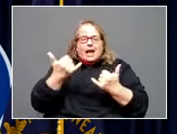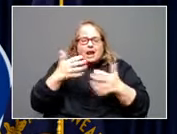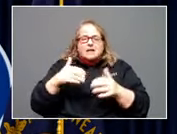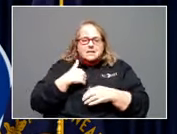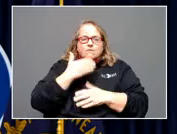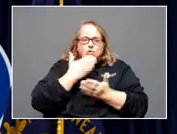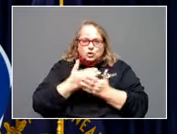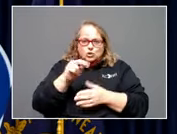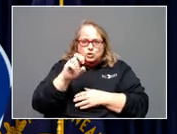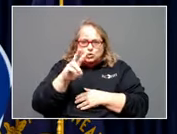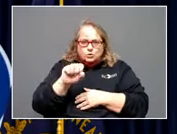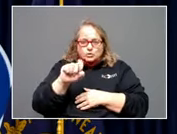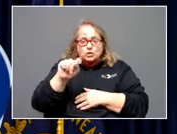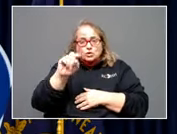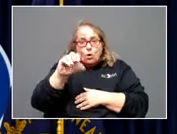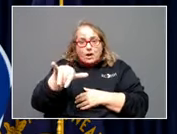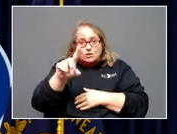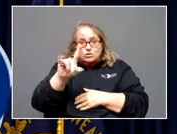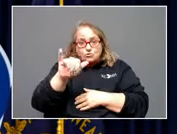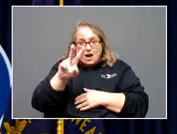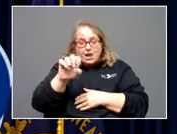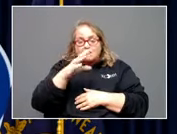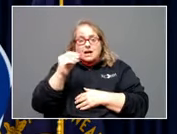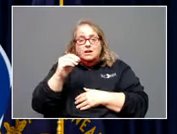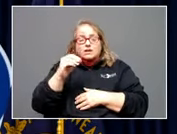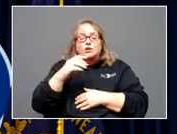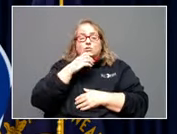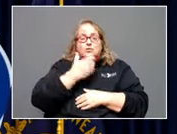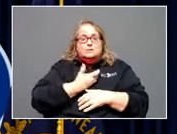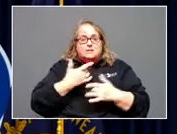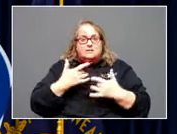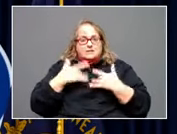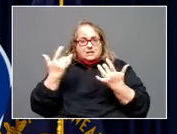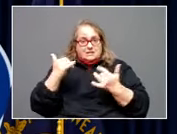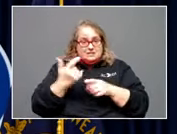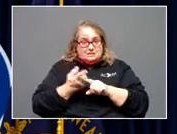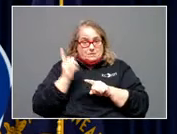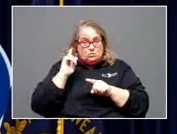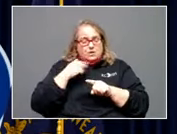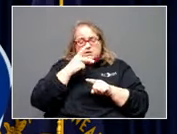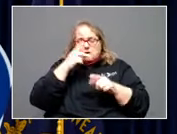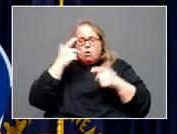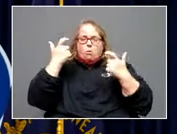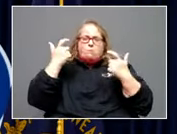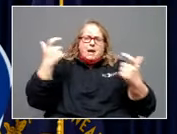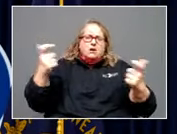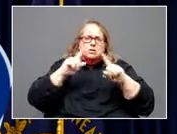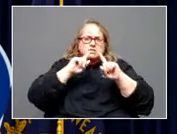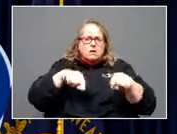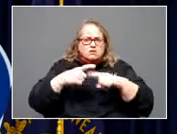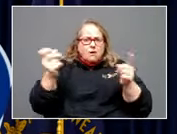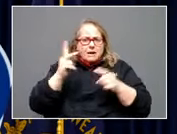Toy drive and Christmas events. This past week, we've seen an extraordinary response from Kentuckians and people across the